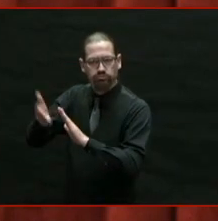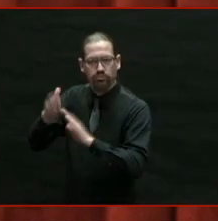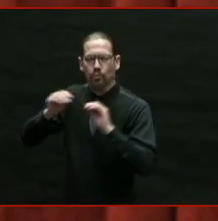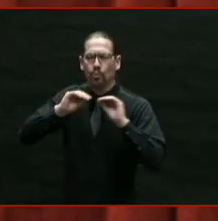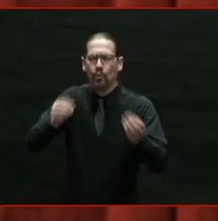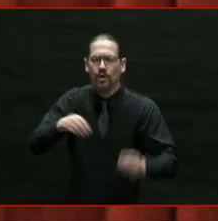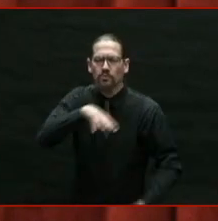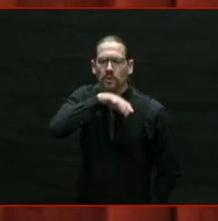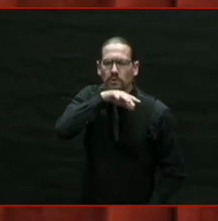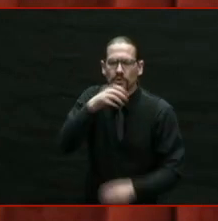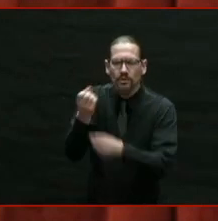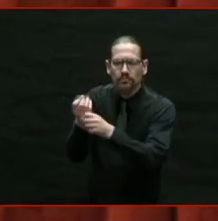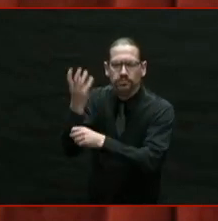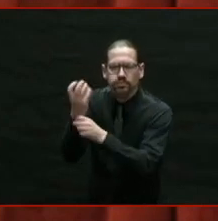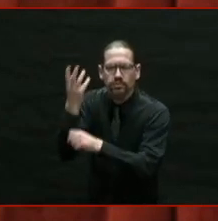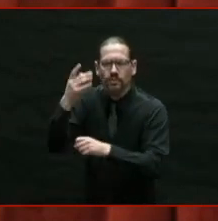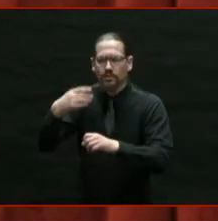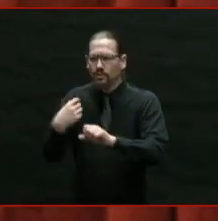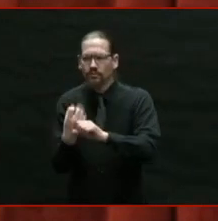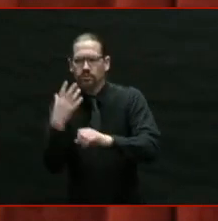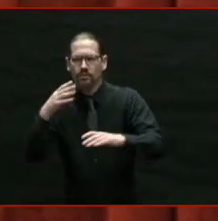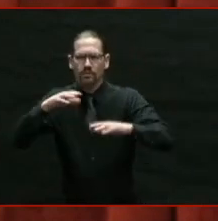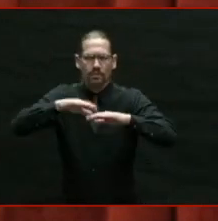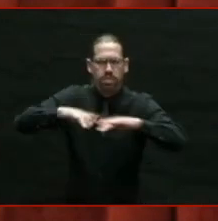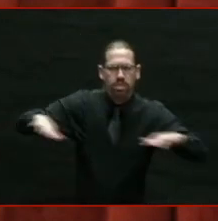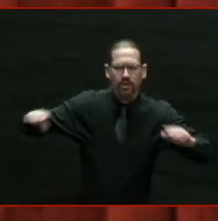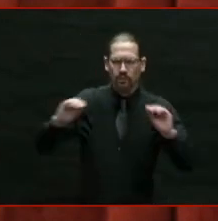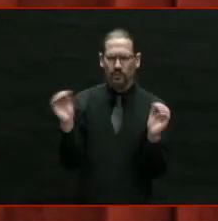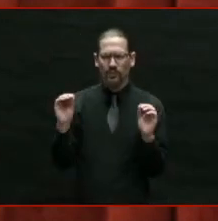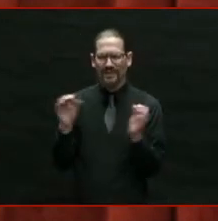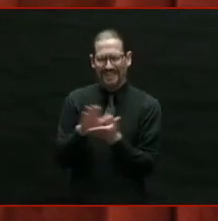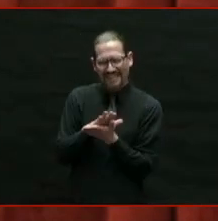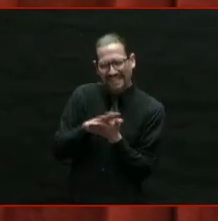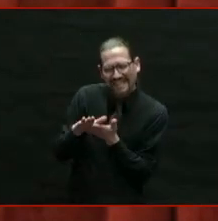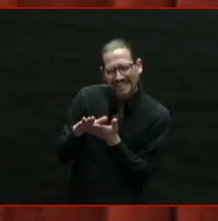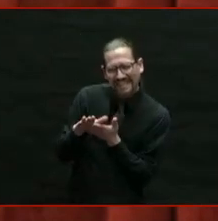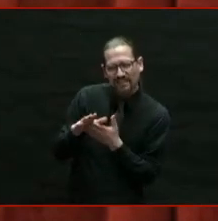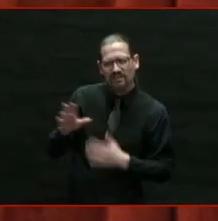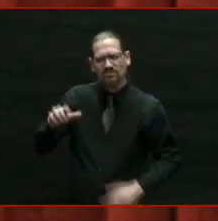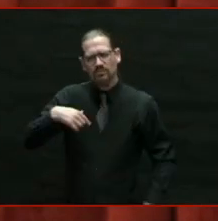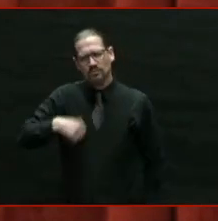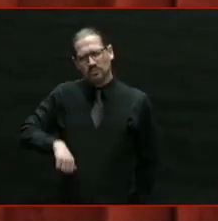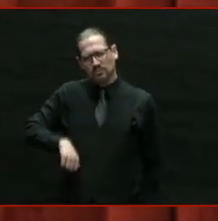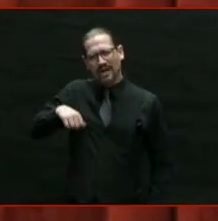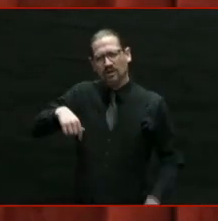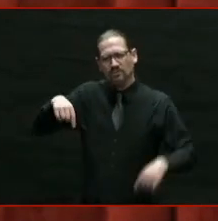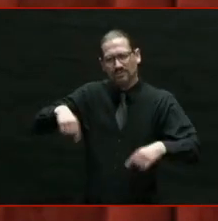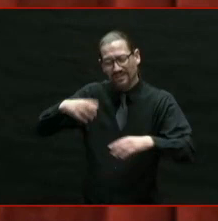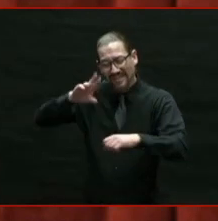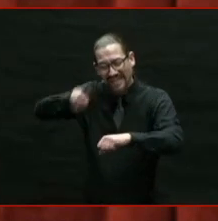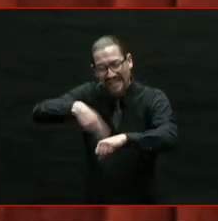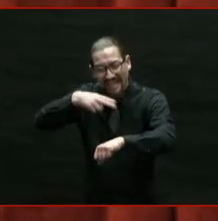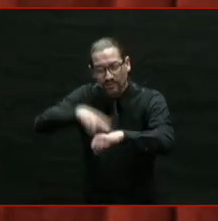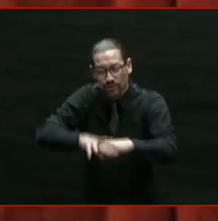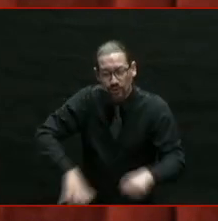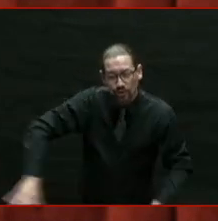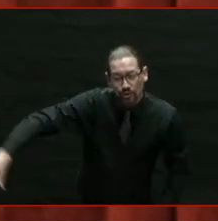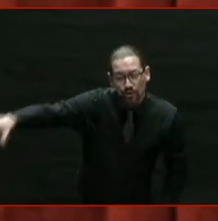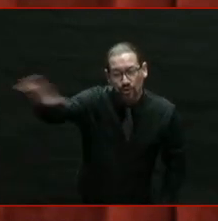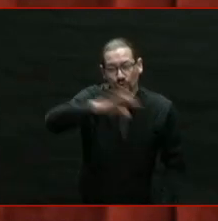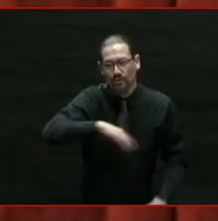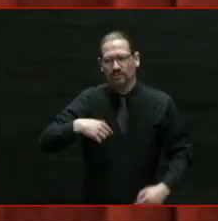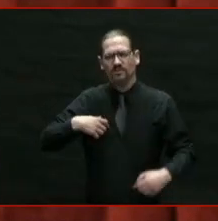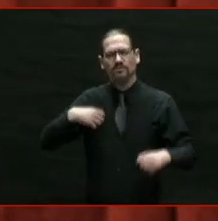Rhode Islanders can be proud that we are the state leading the nation in the fight against climate change.